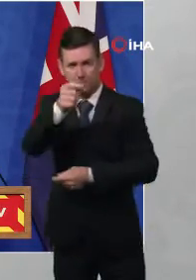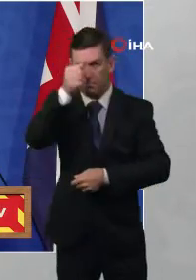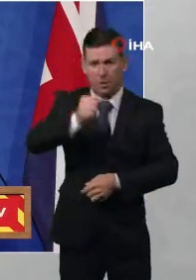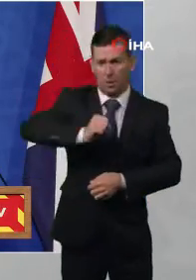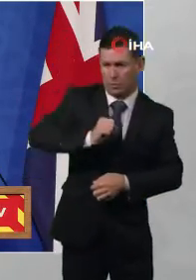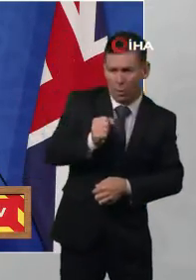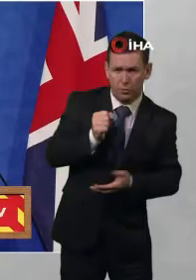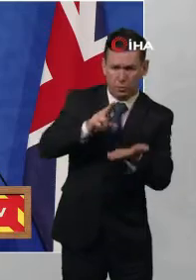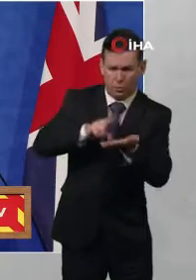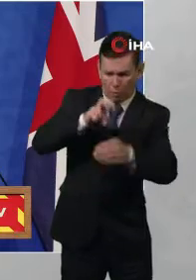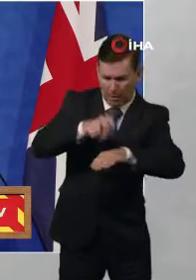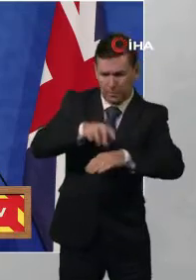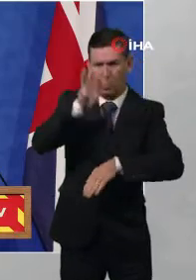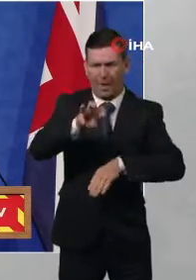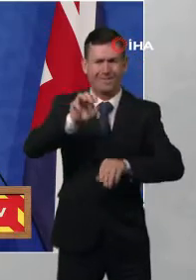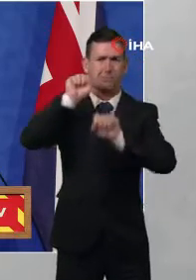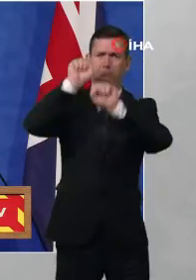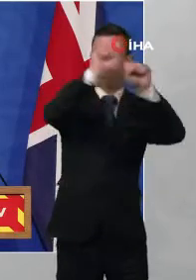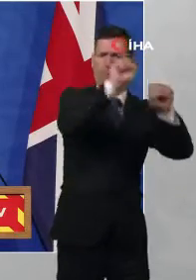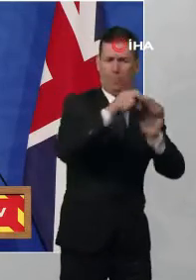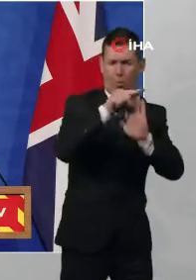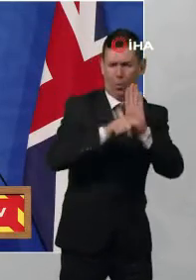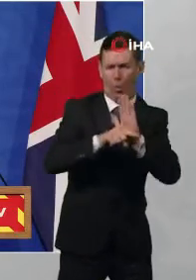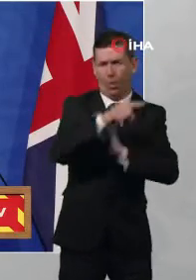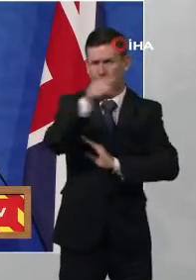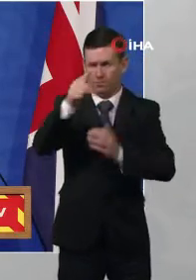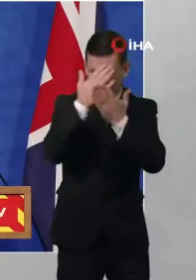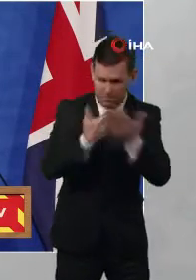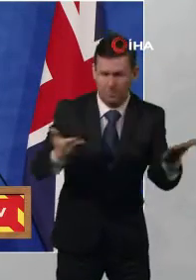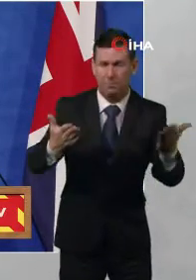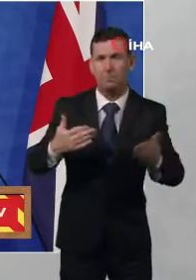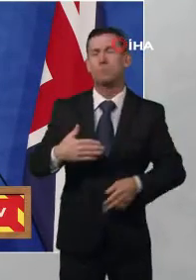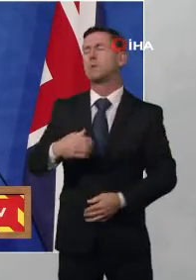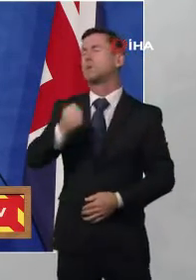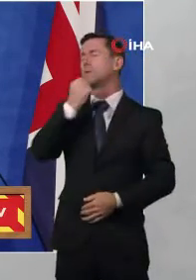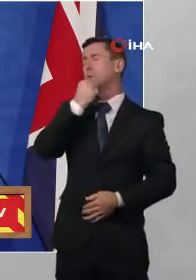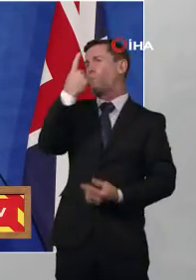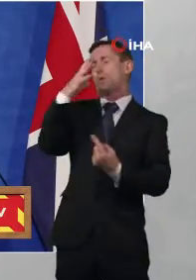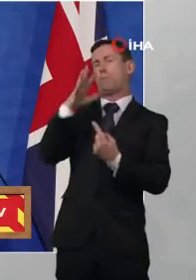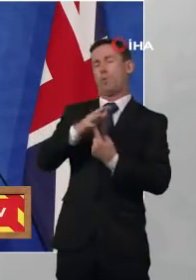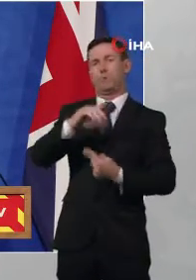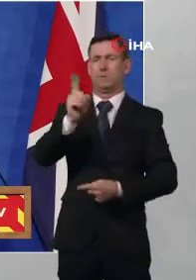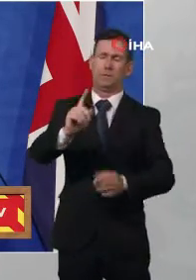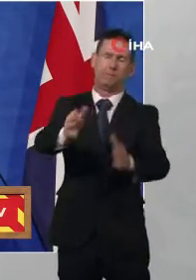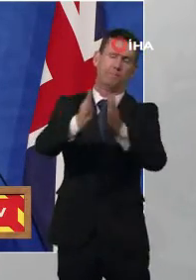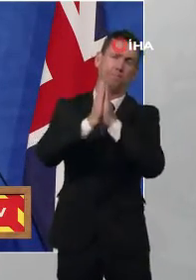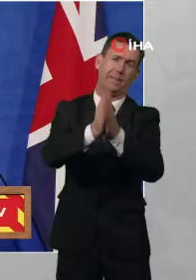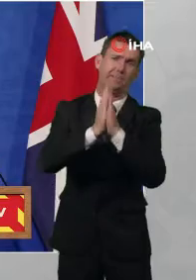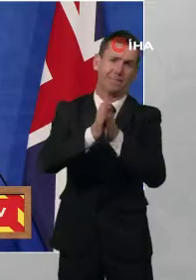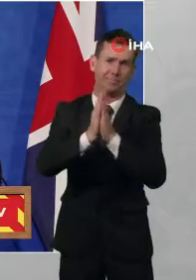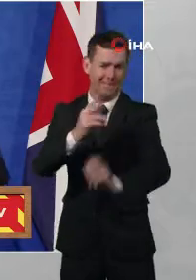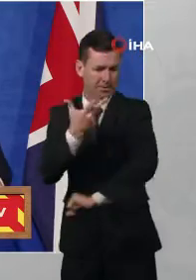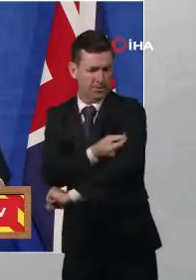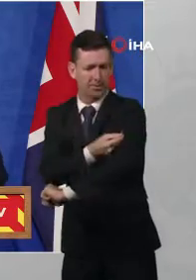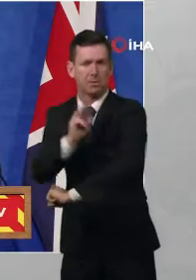Above all, if you haven't already done so, please, please get that booster. Since I launched the Get Boosted Now